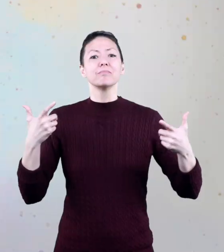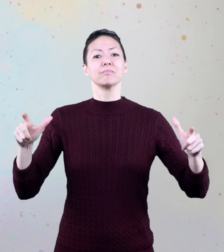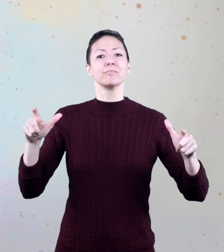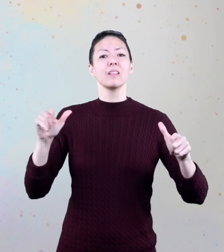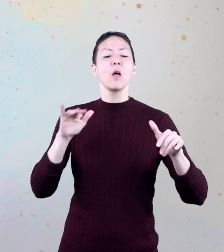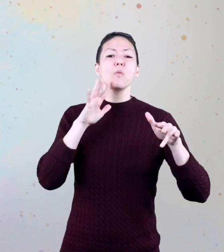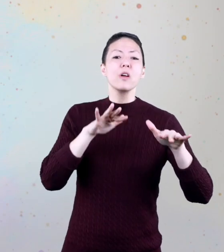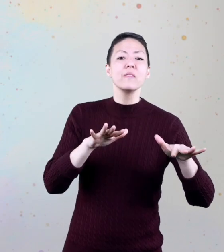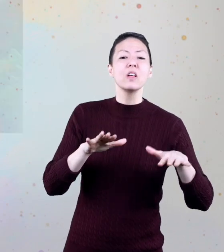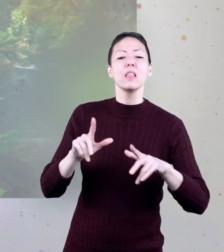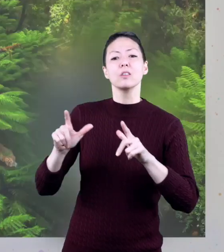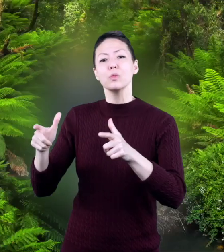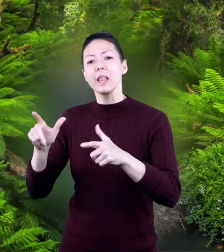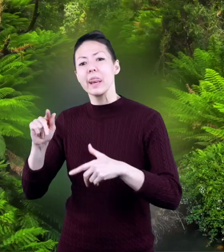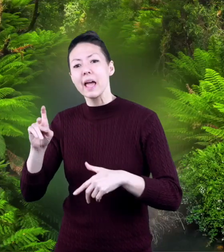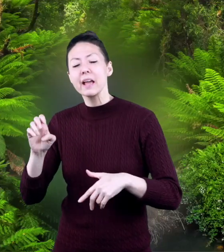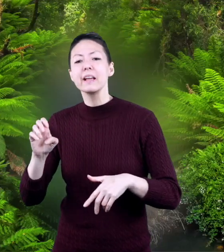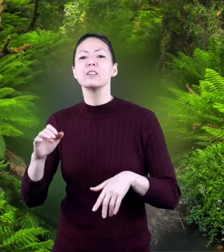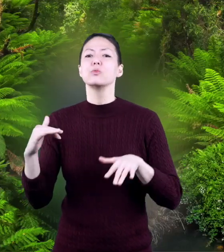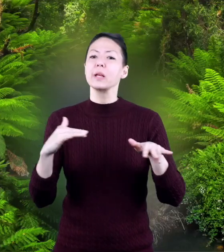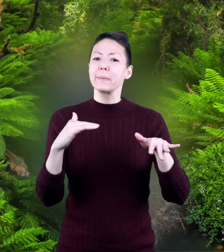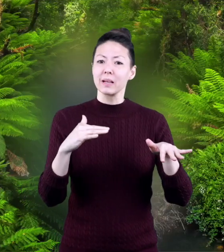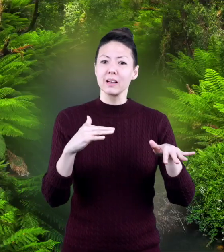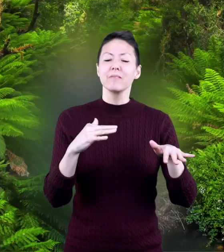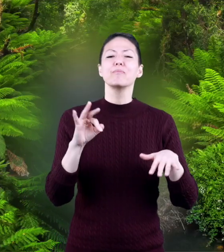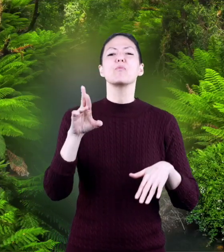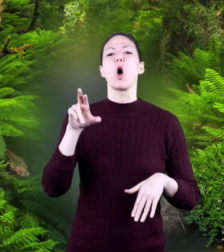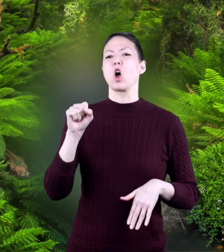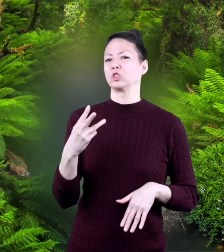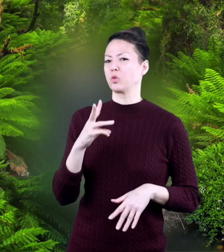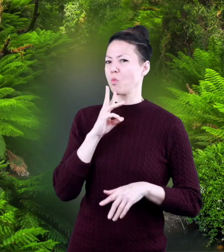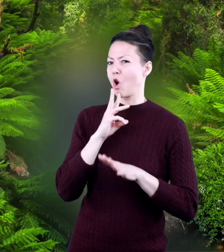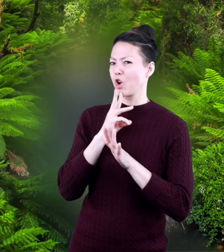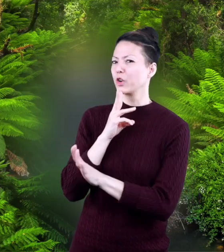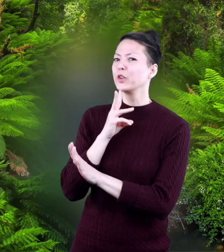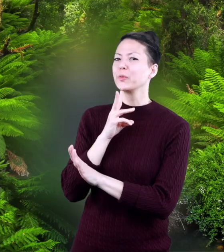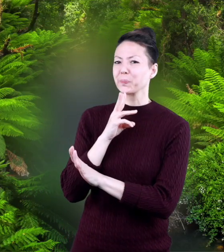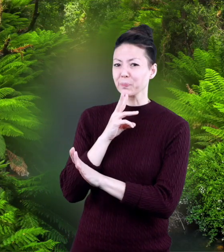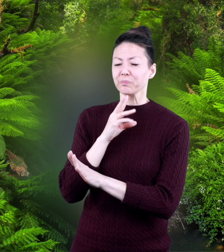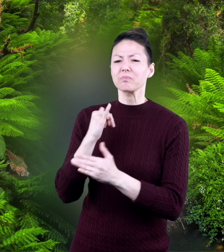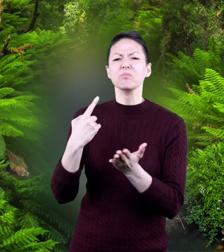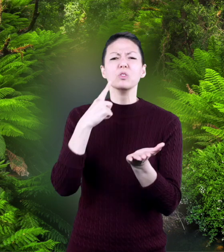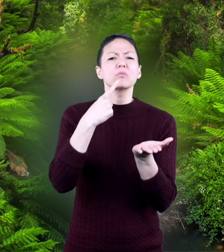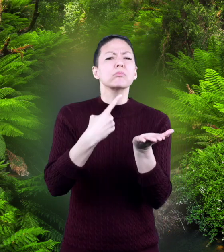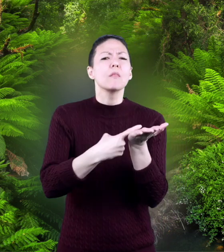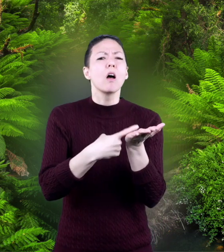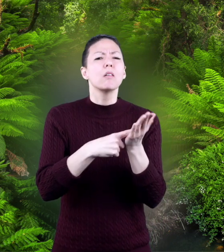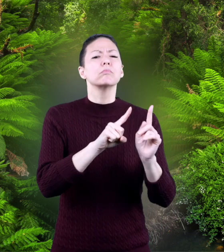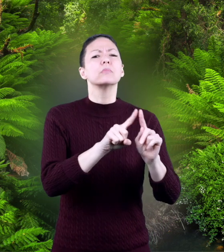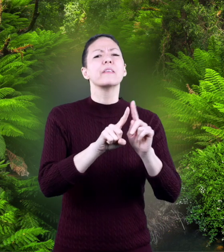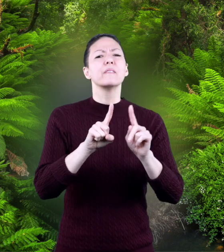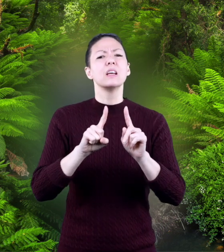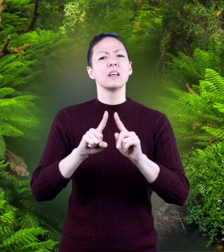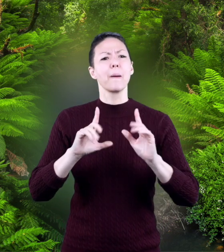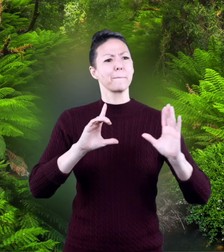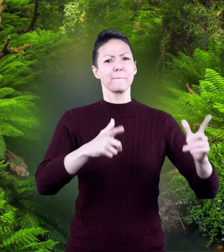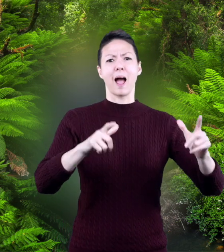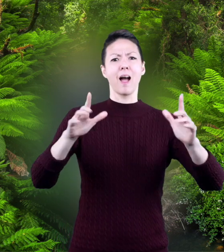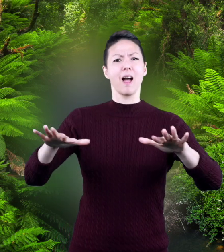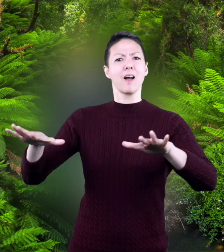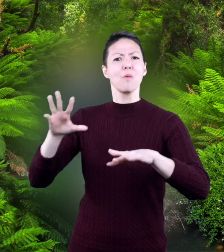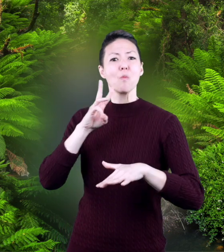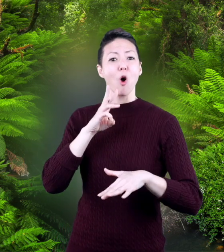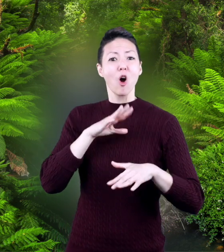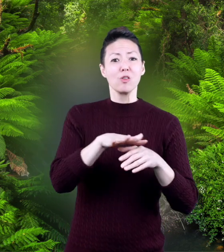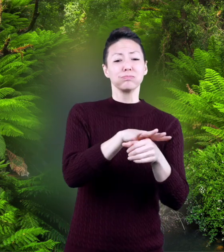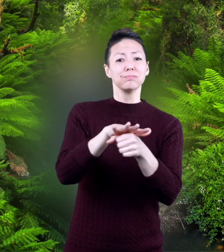water like lakes rivers and streams are made up of fresh water let's talk about the different bodies of water